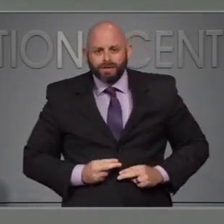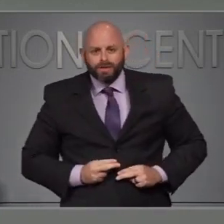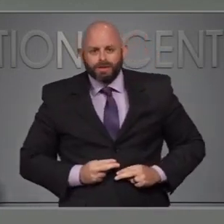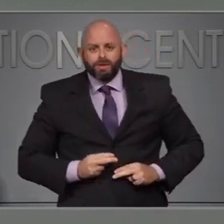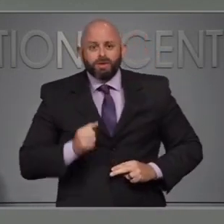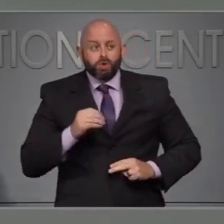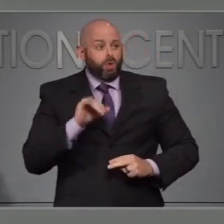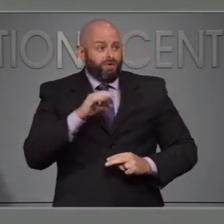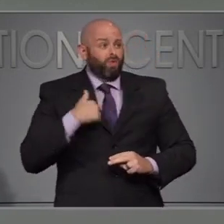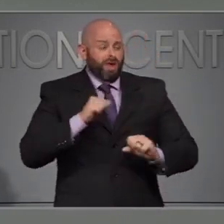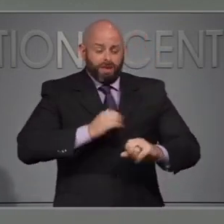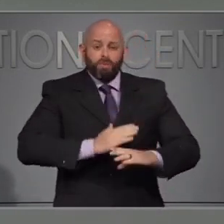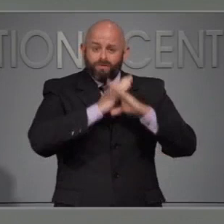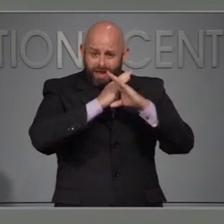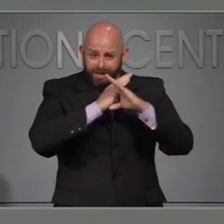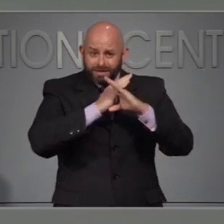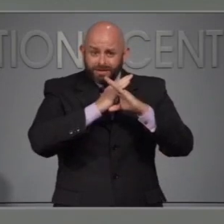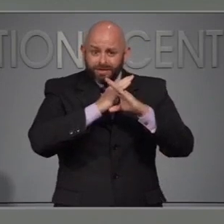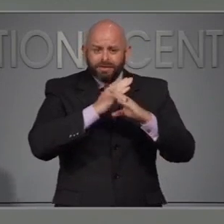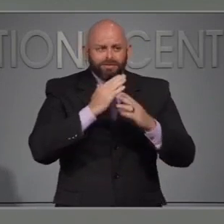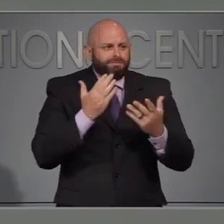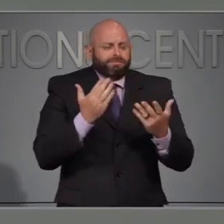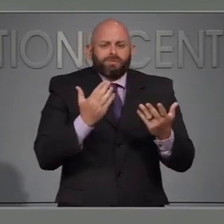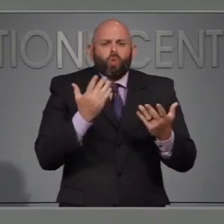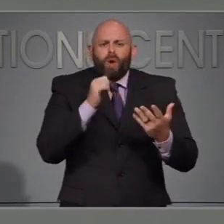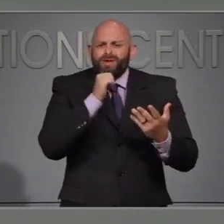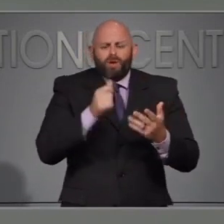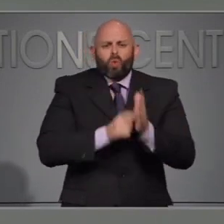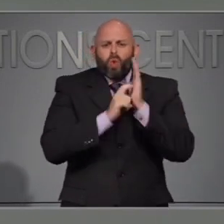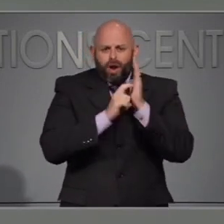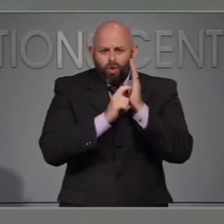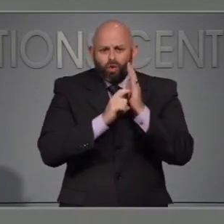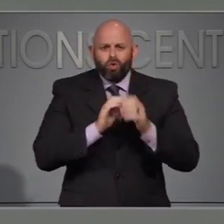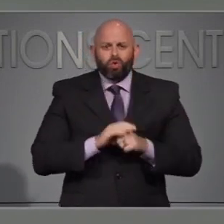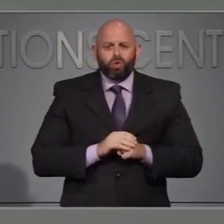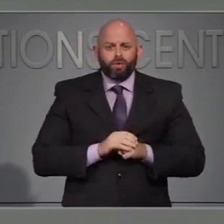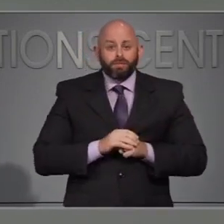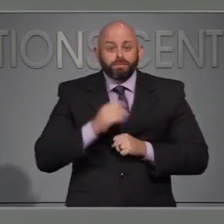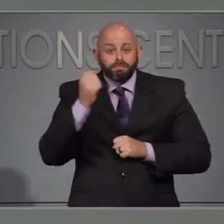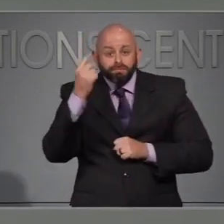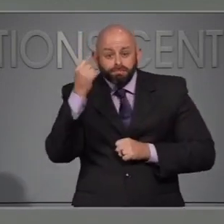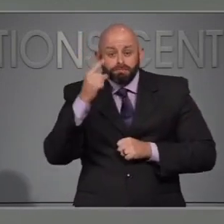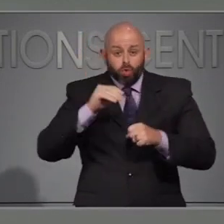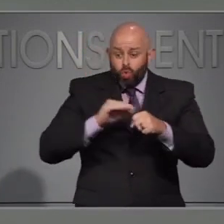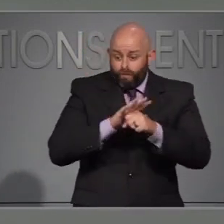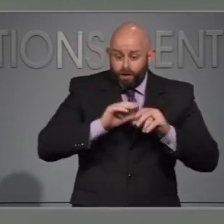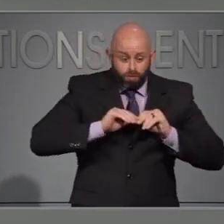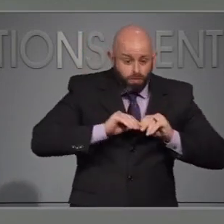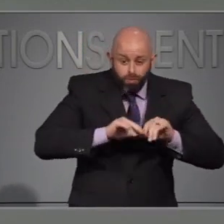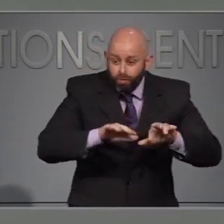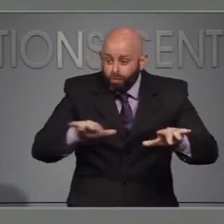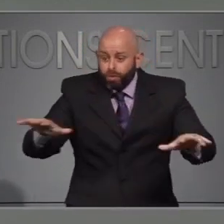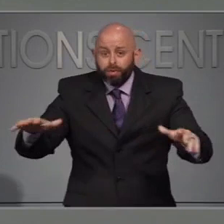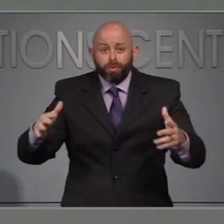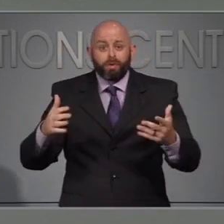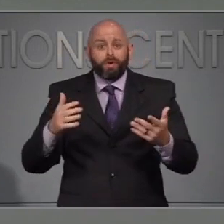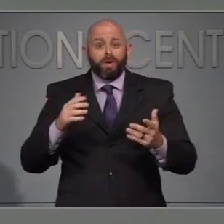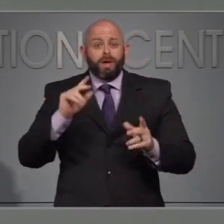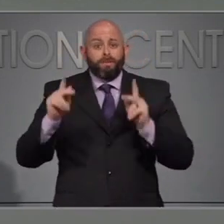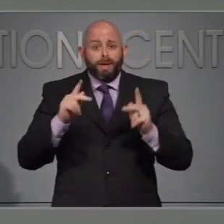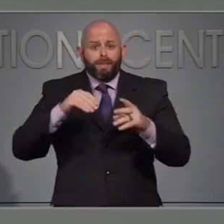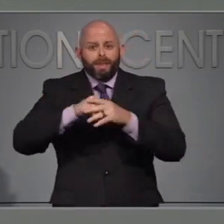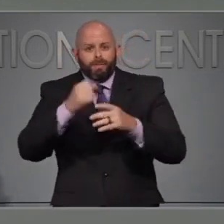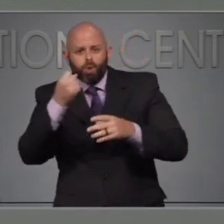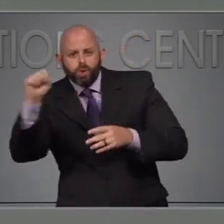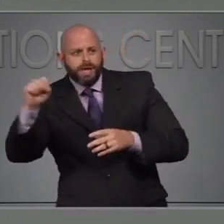are community transmission? Can you positively say that there are known cases of coronavirus from people attending mass protests, eating